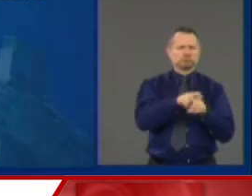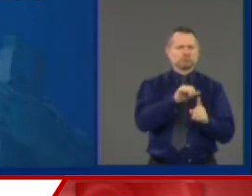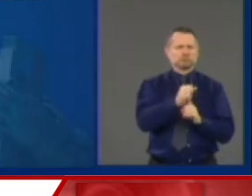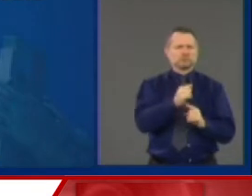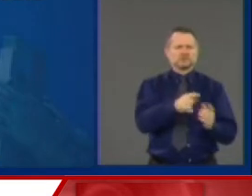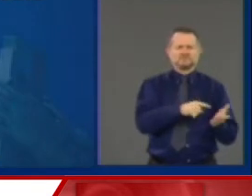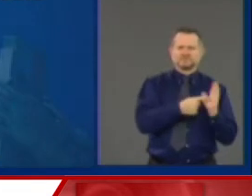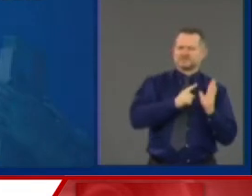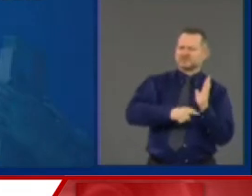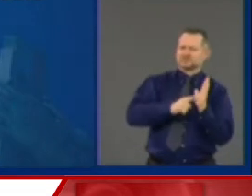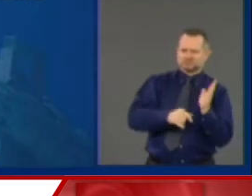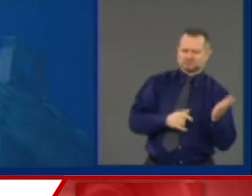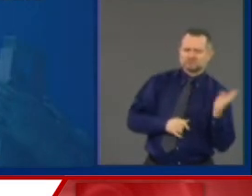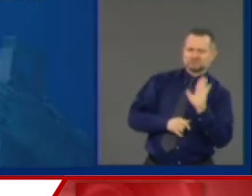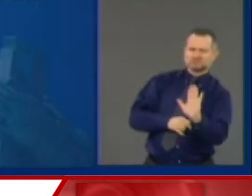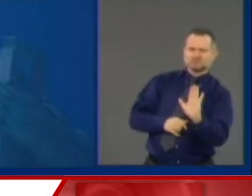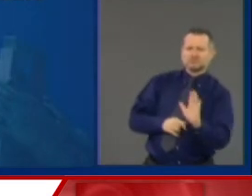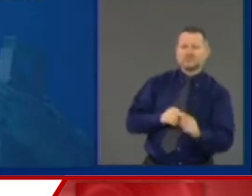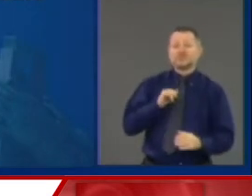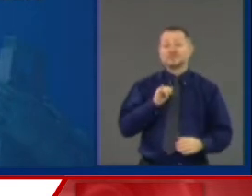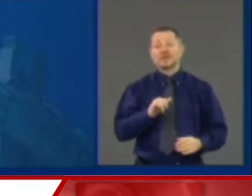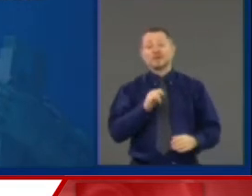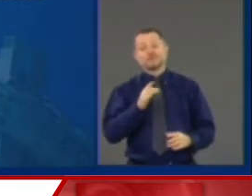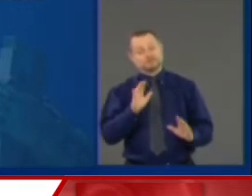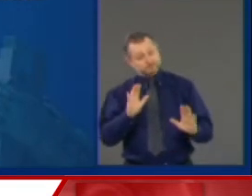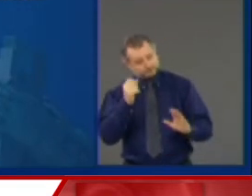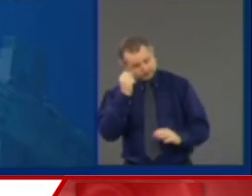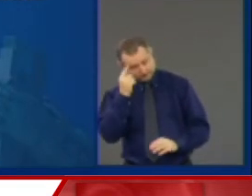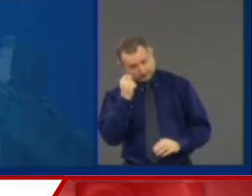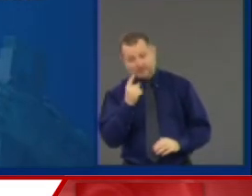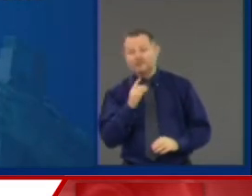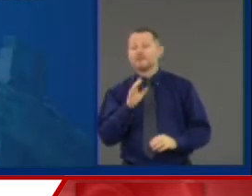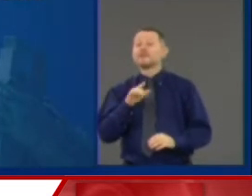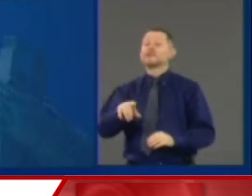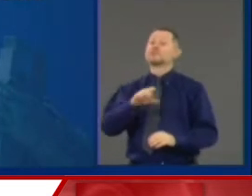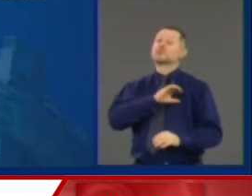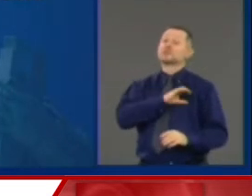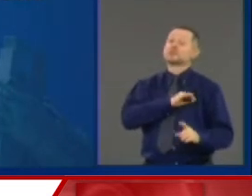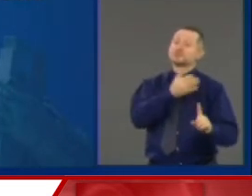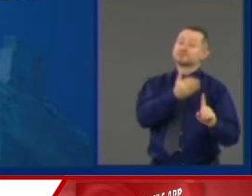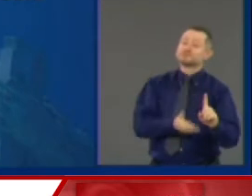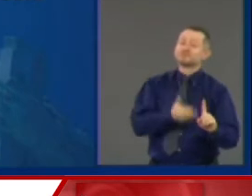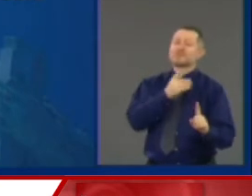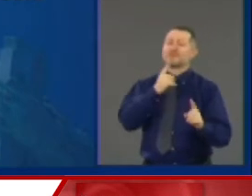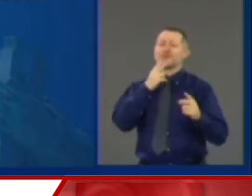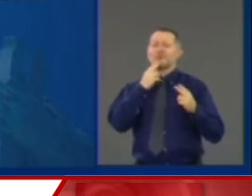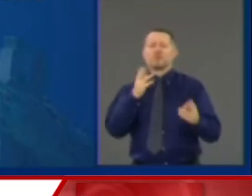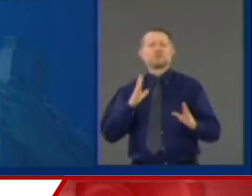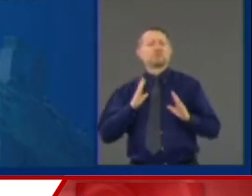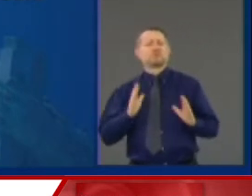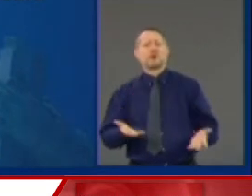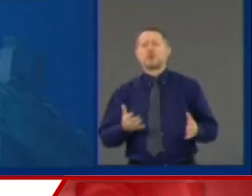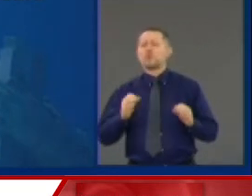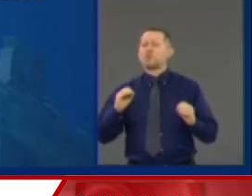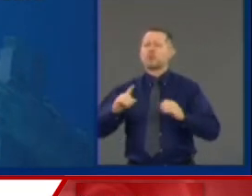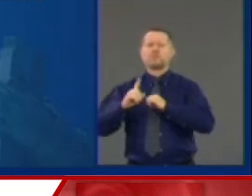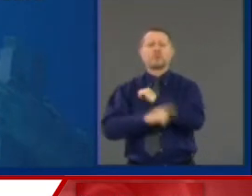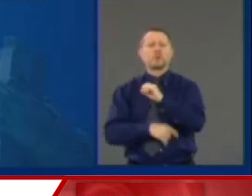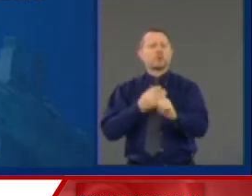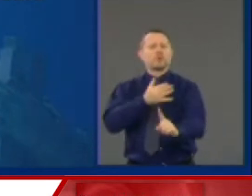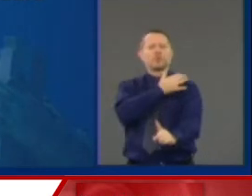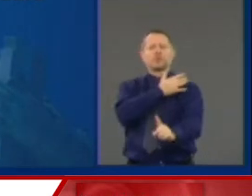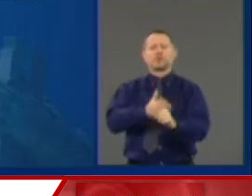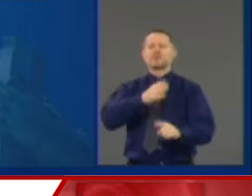the disciplinary records can also be used to exonerate. If they have disciplinary records that say he never,